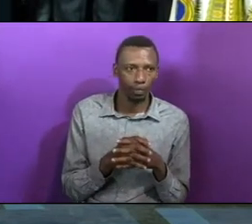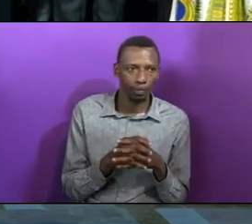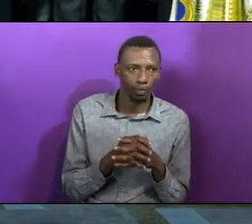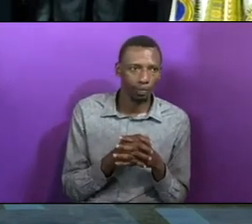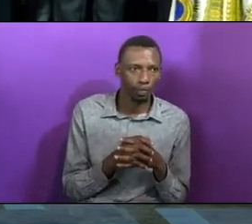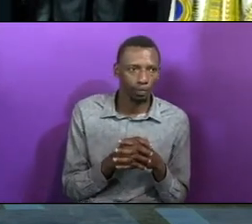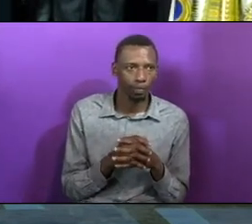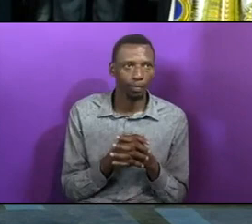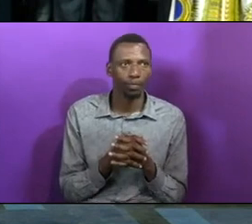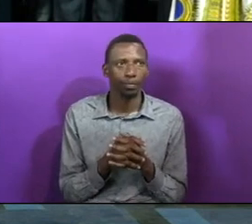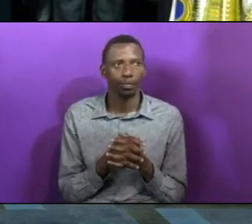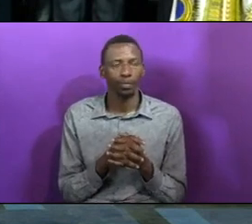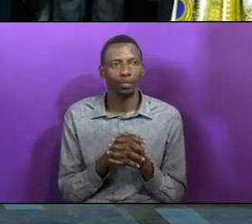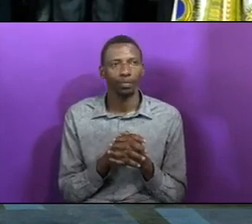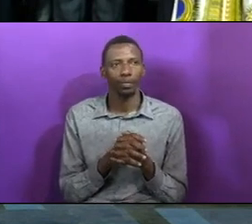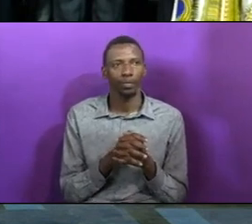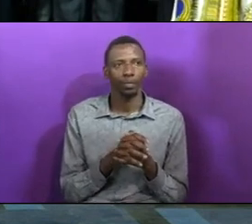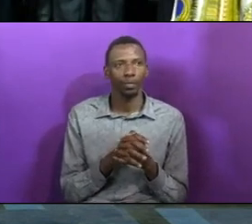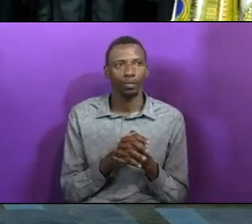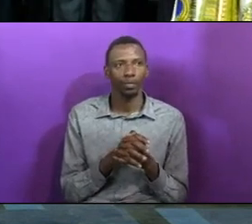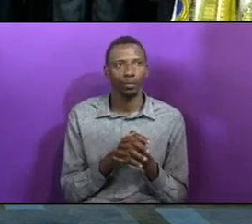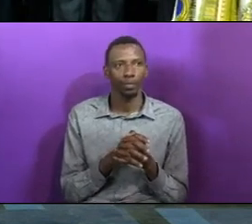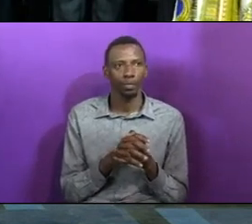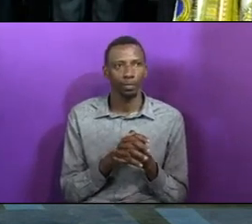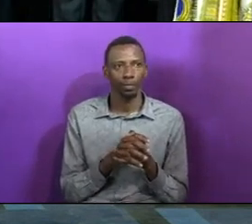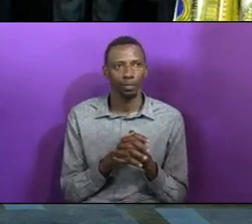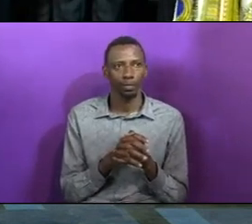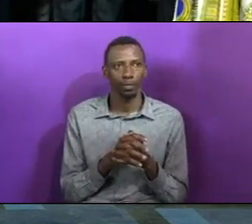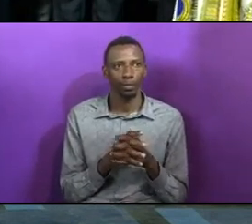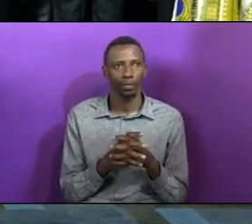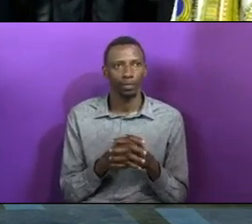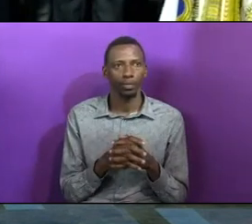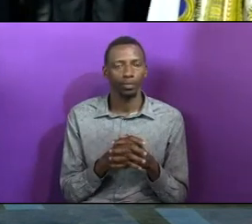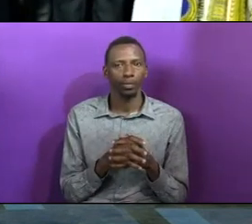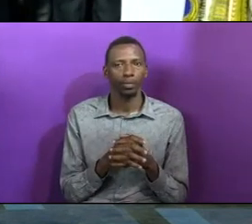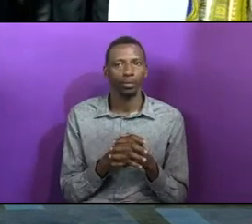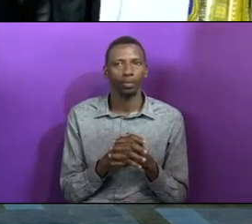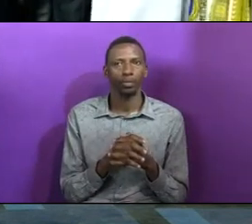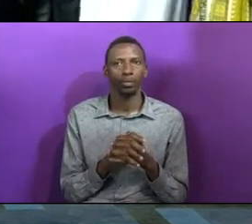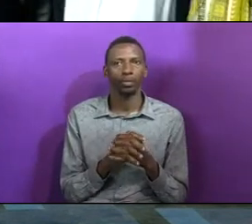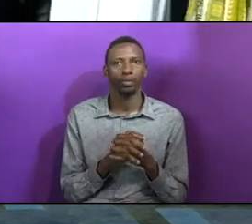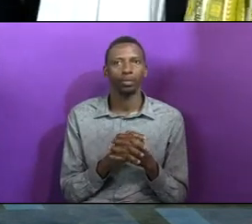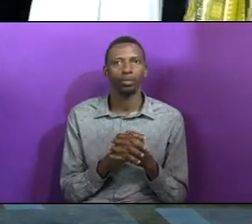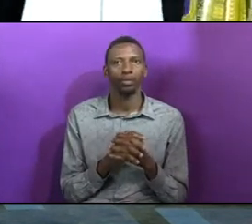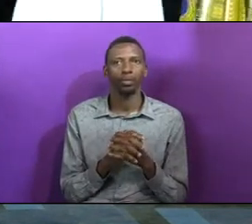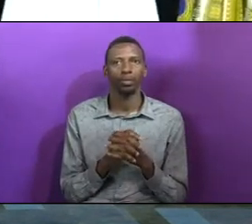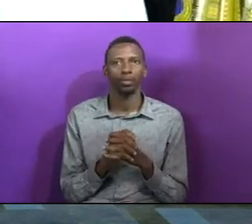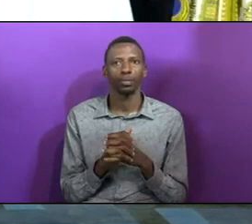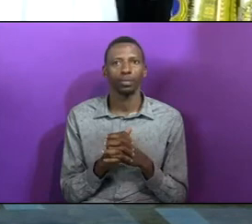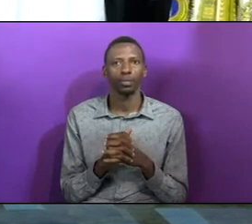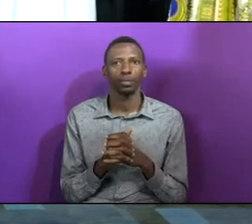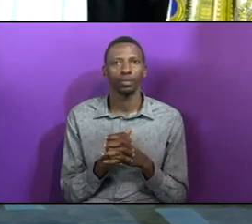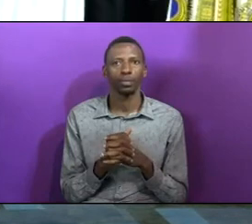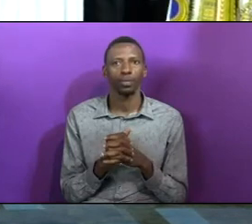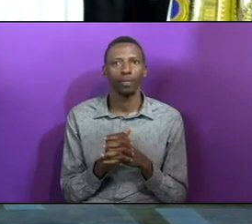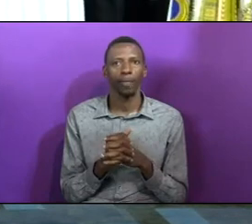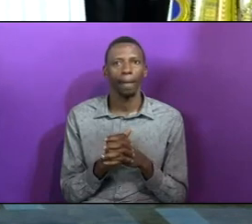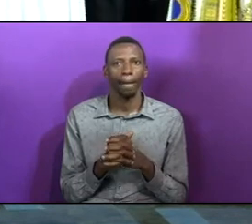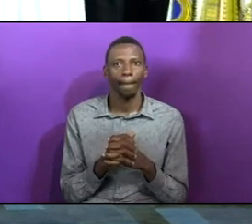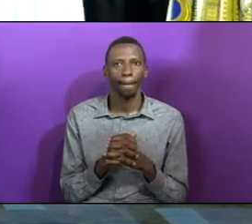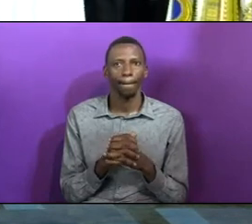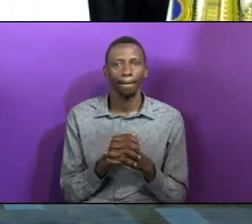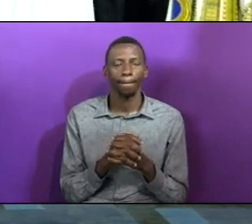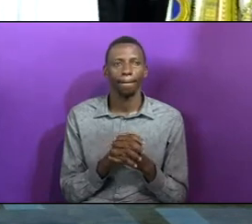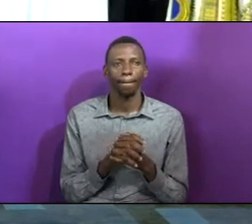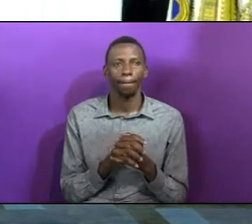from your burden of sin? There's power in the blood, power